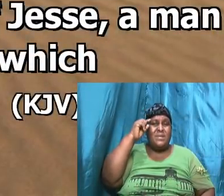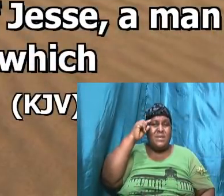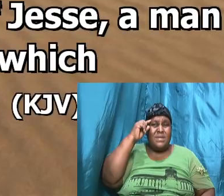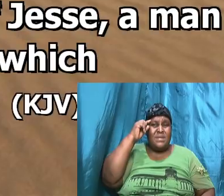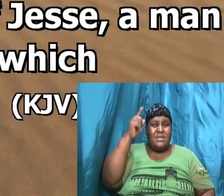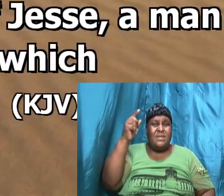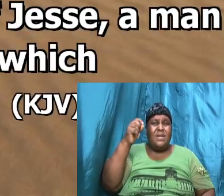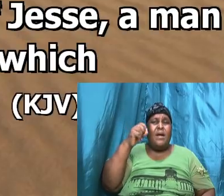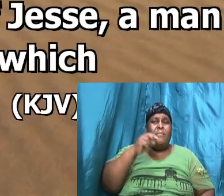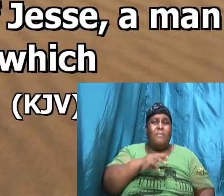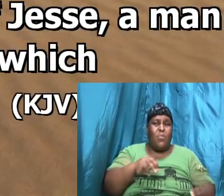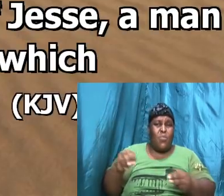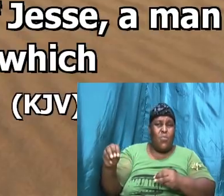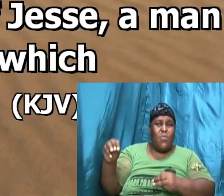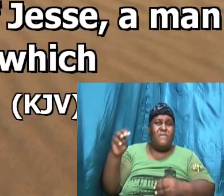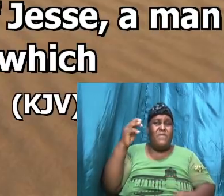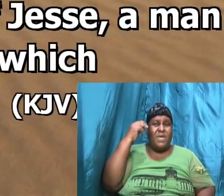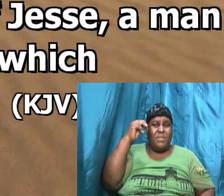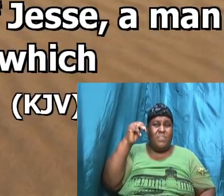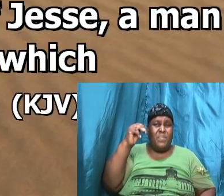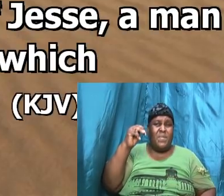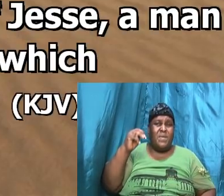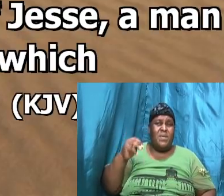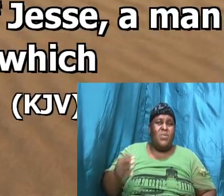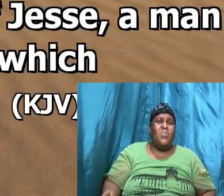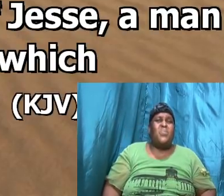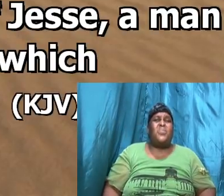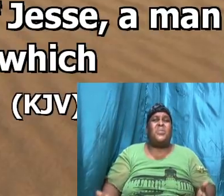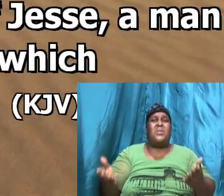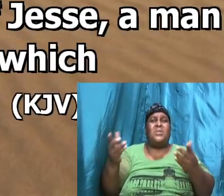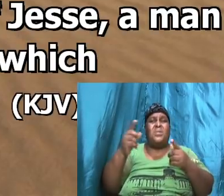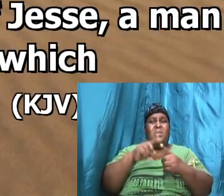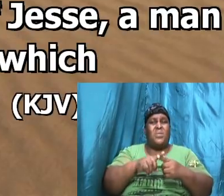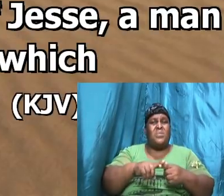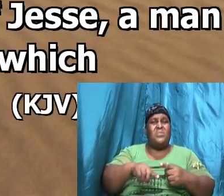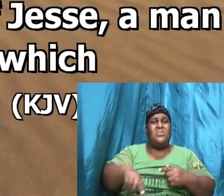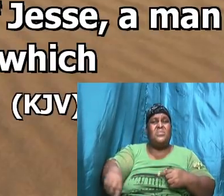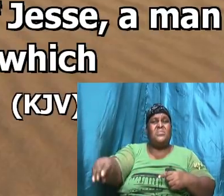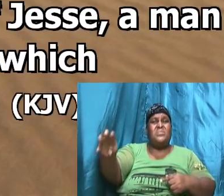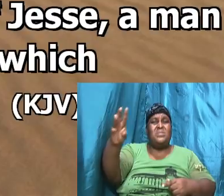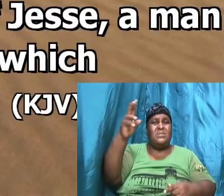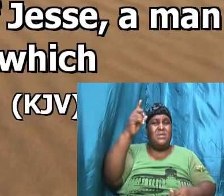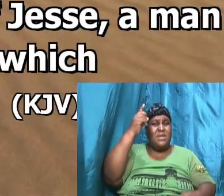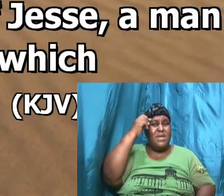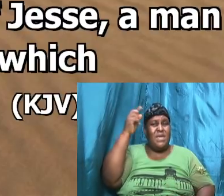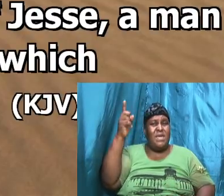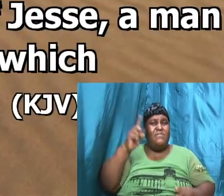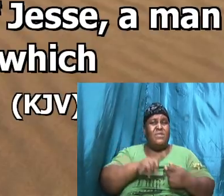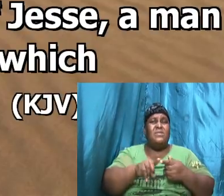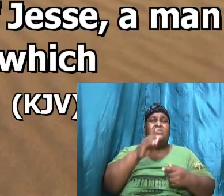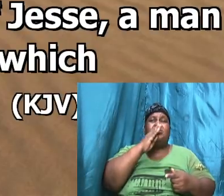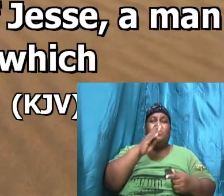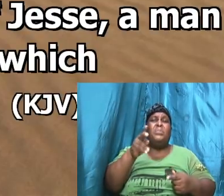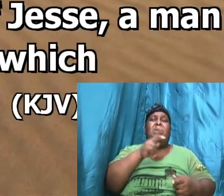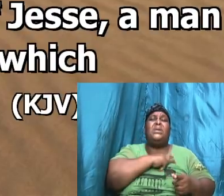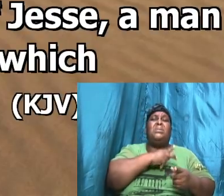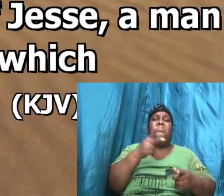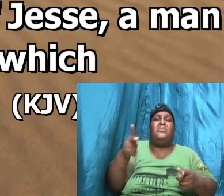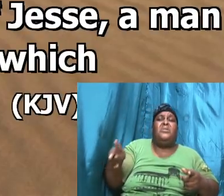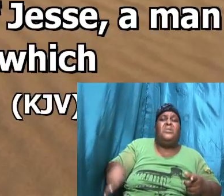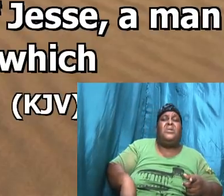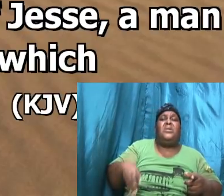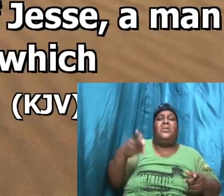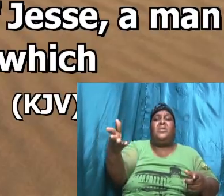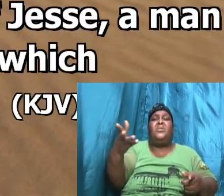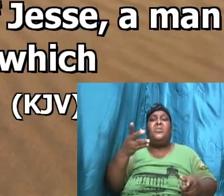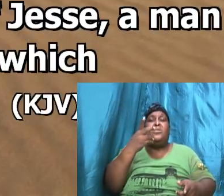him raised up unto them David to be their king to whom